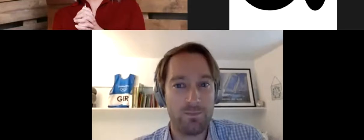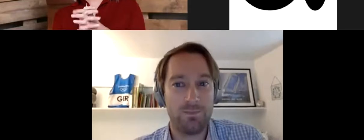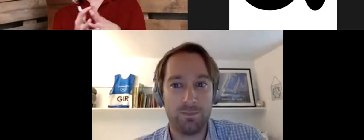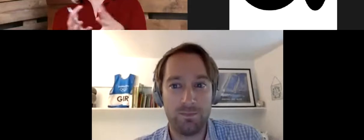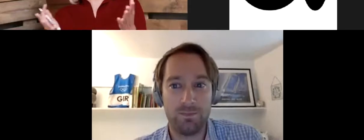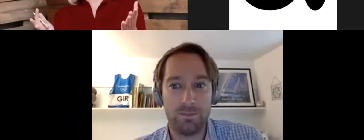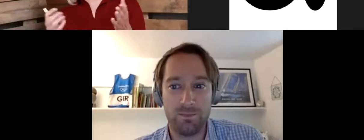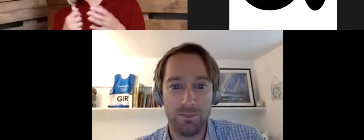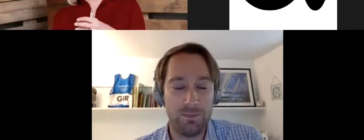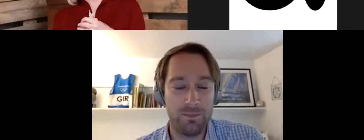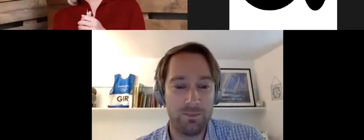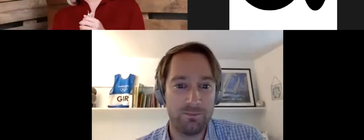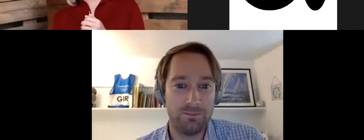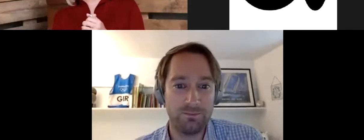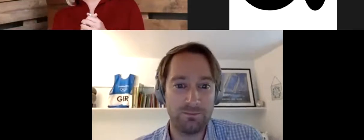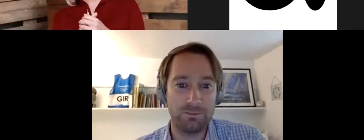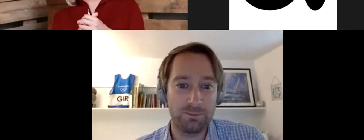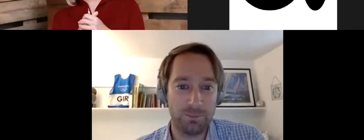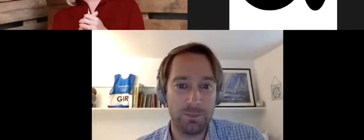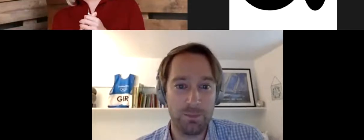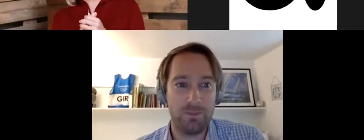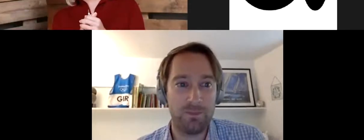what the program is.